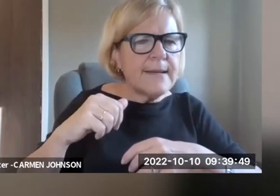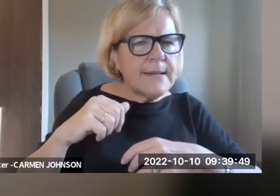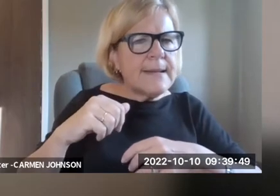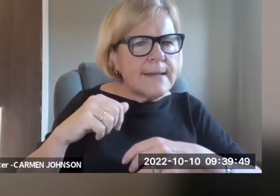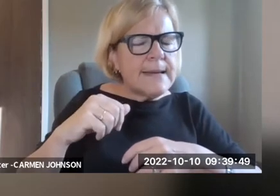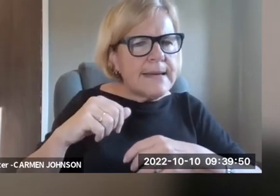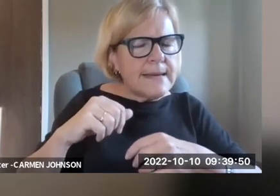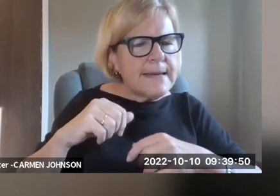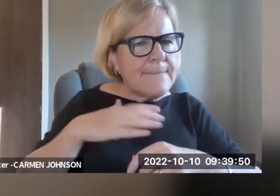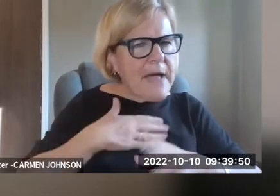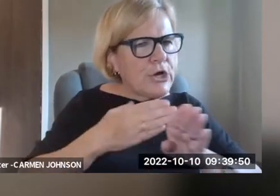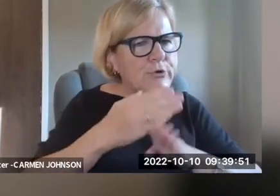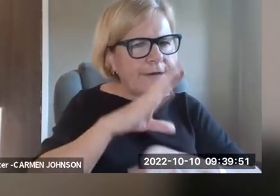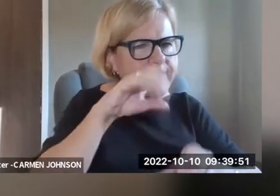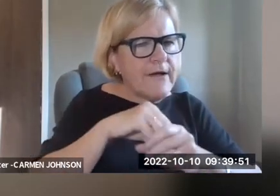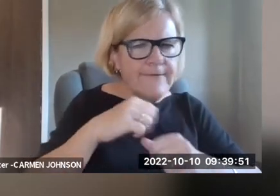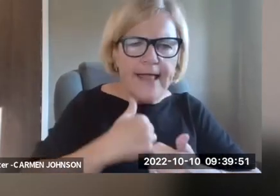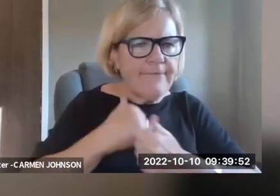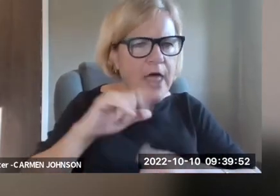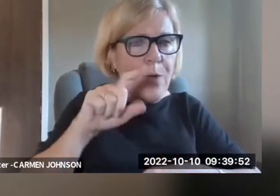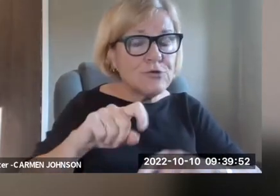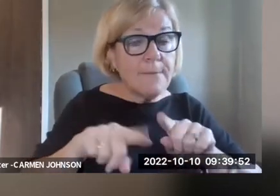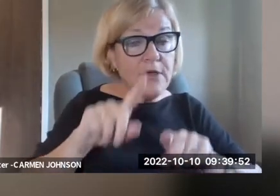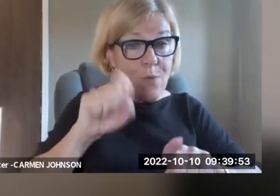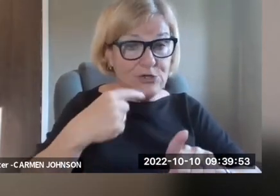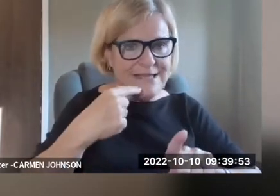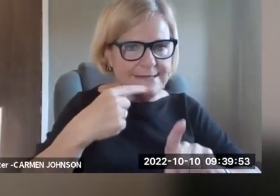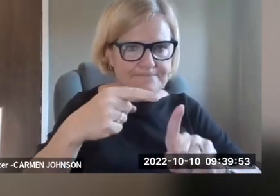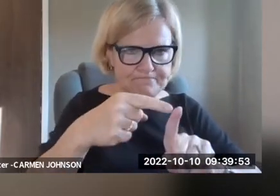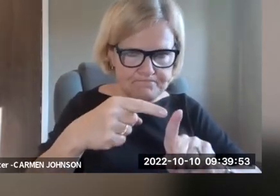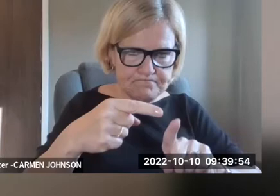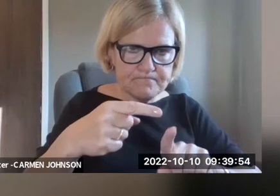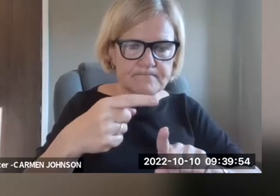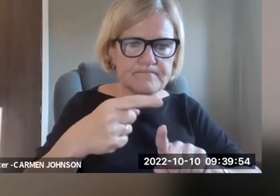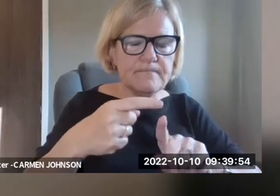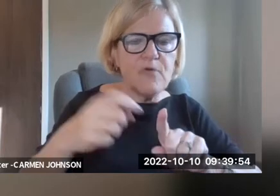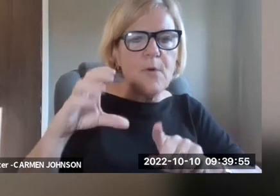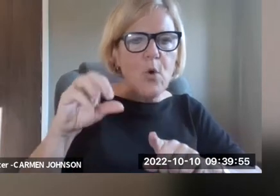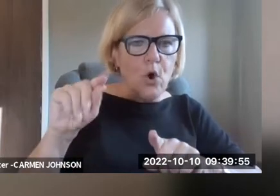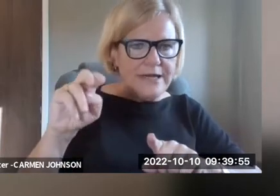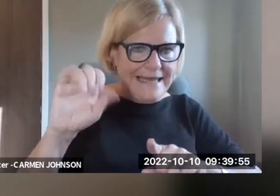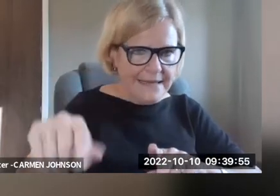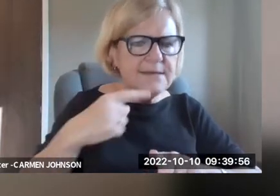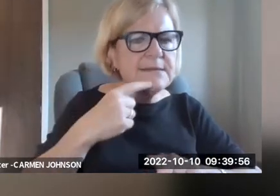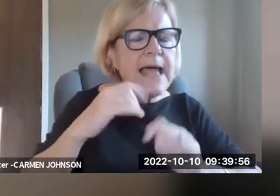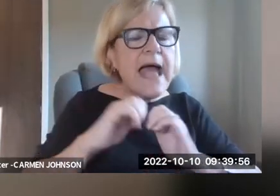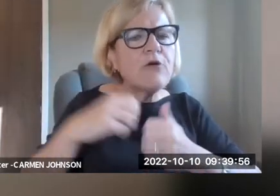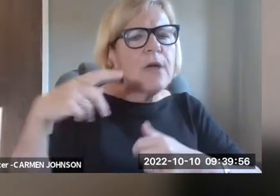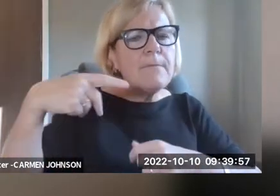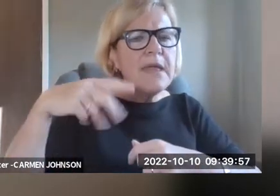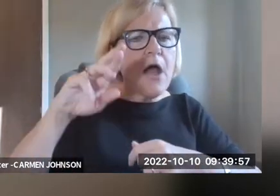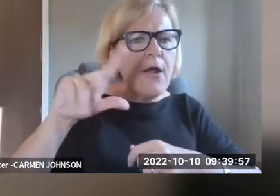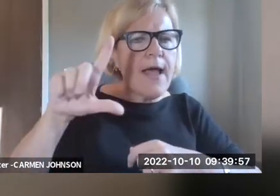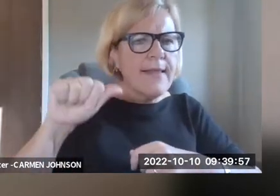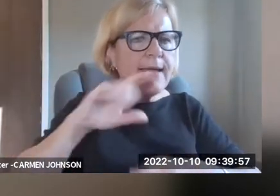Um, I feel like the PLRA has, um, it's been like a constant in my career. So I love this question,